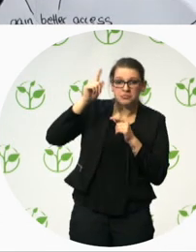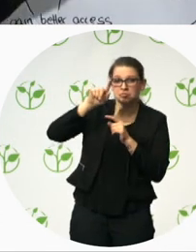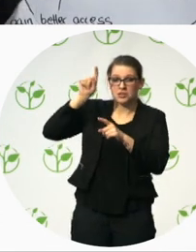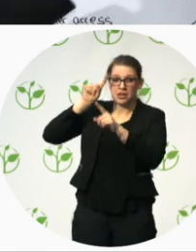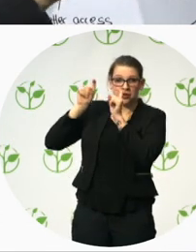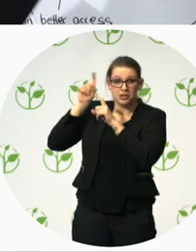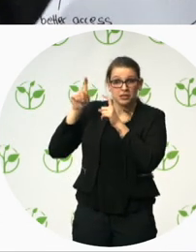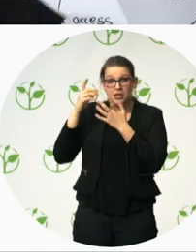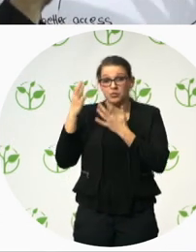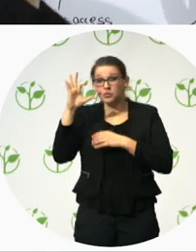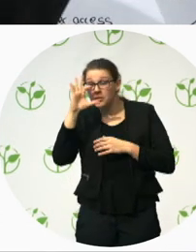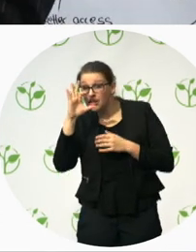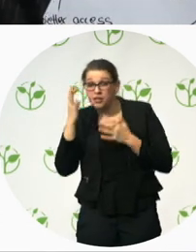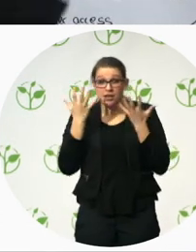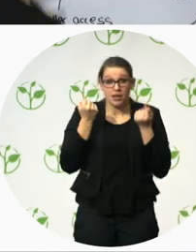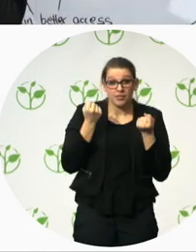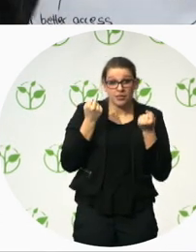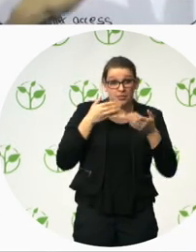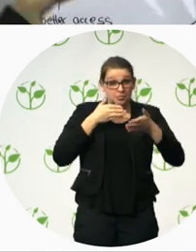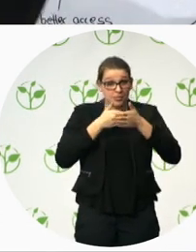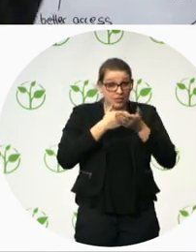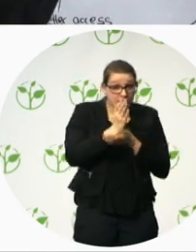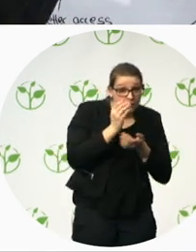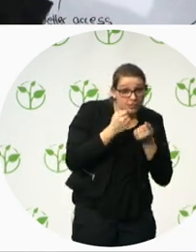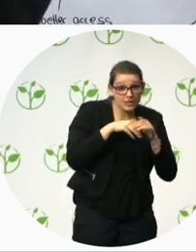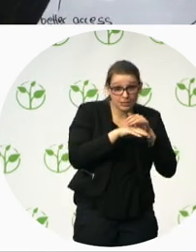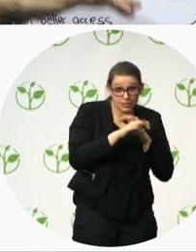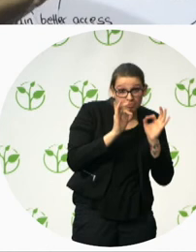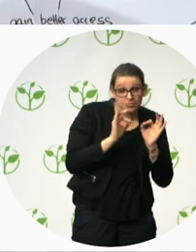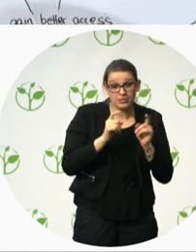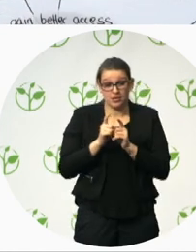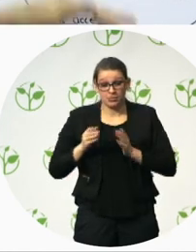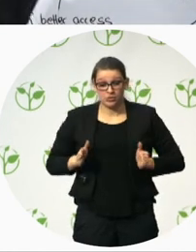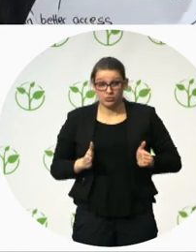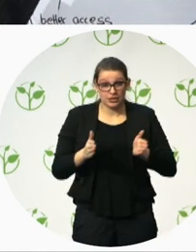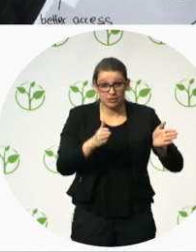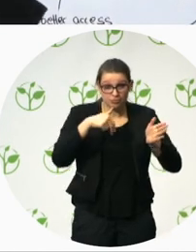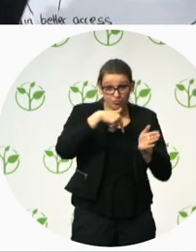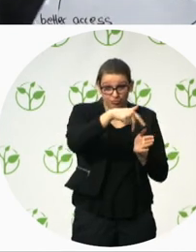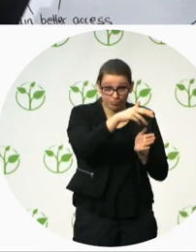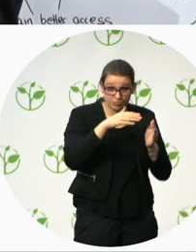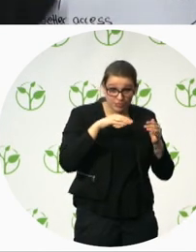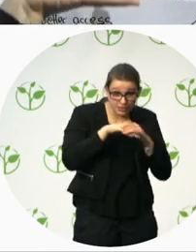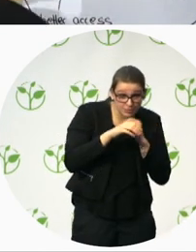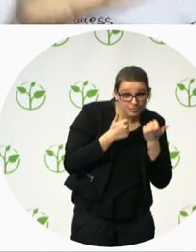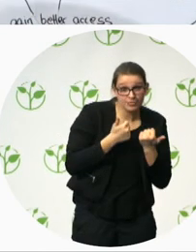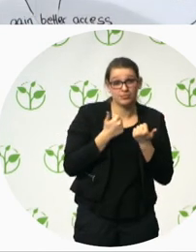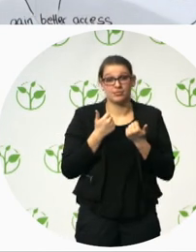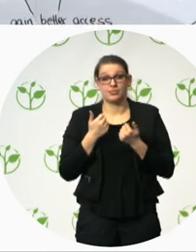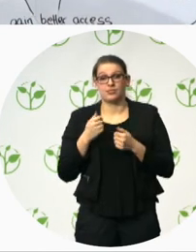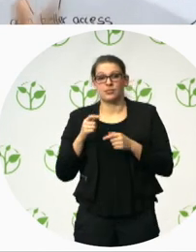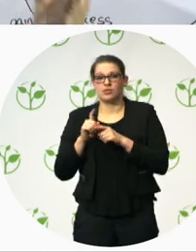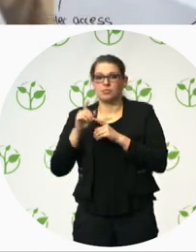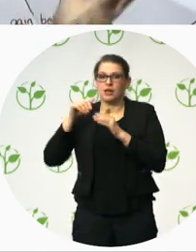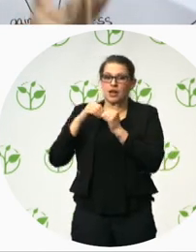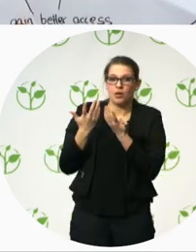the, uh, shoes are exhibited in different heights. So everybody, depending on what height they're coming in, can look at the same sortiment